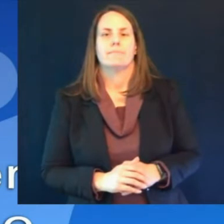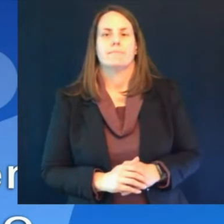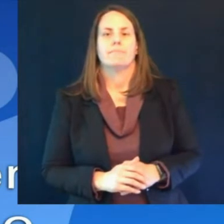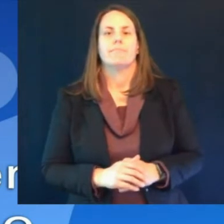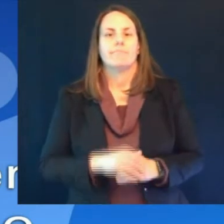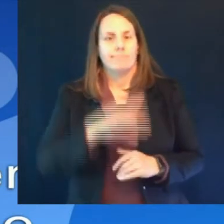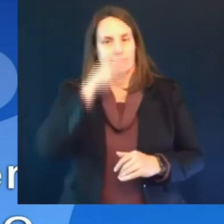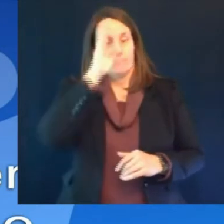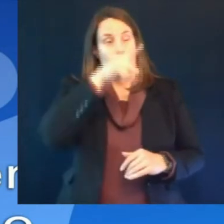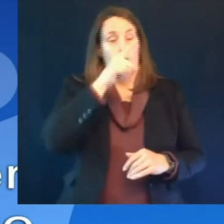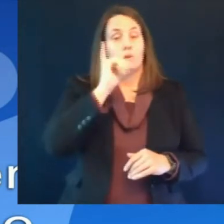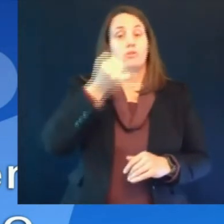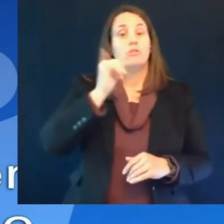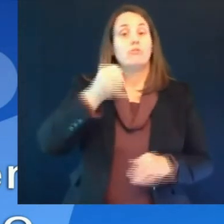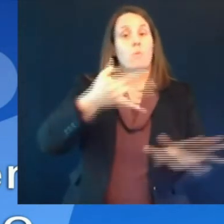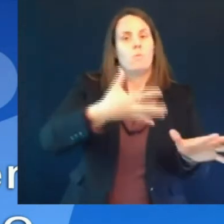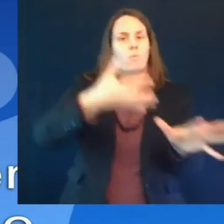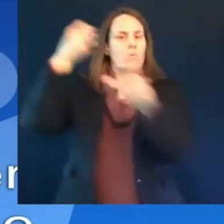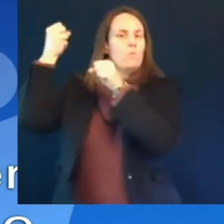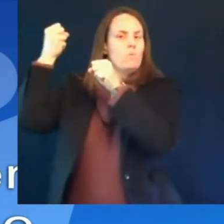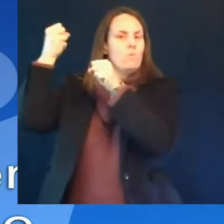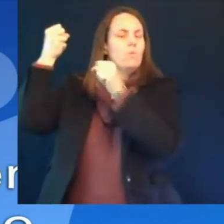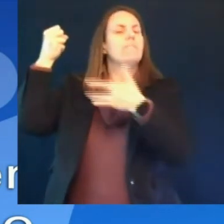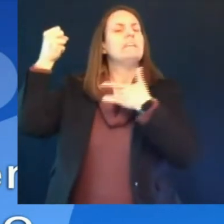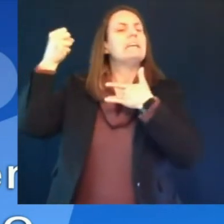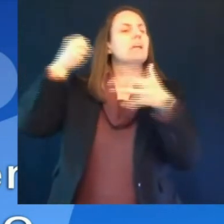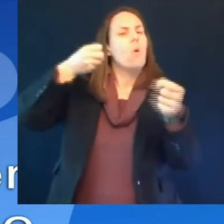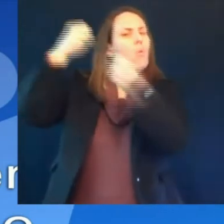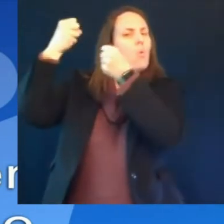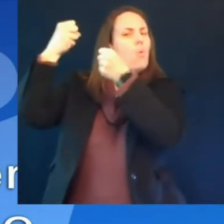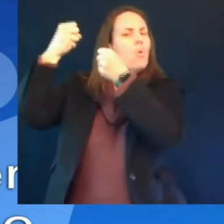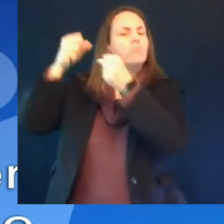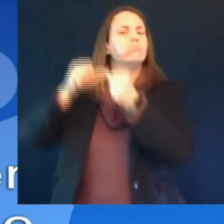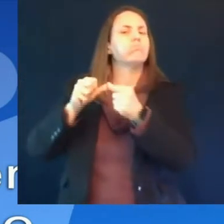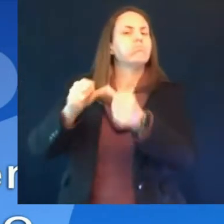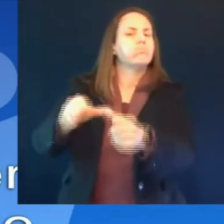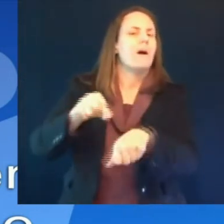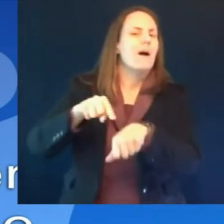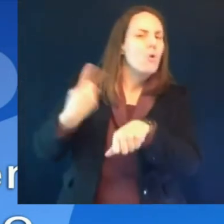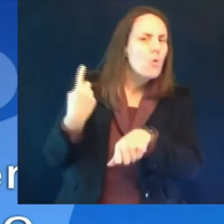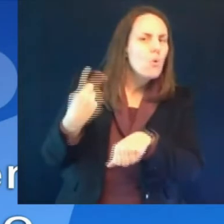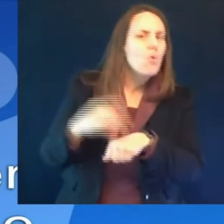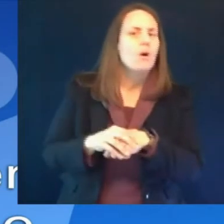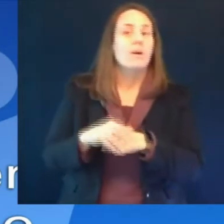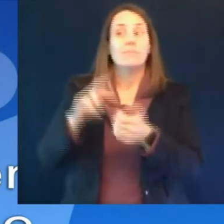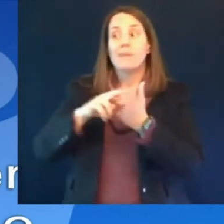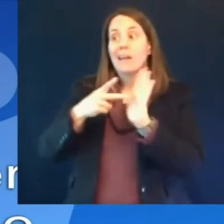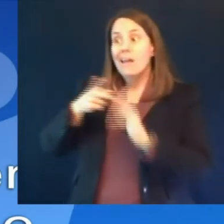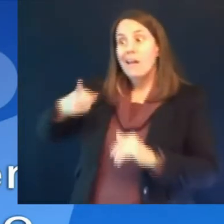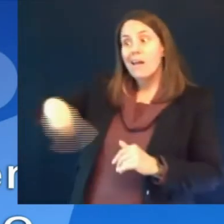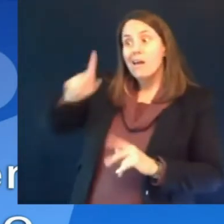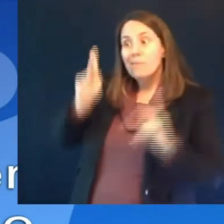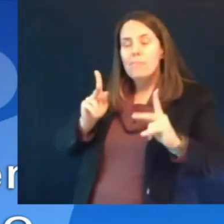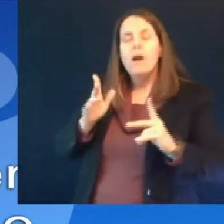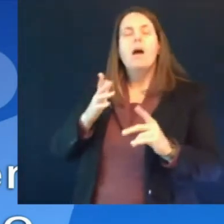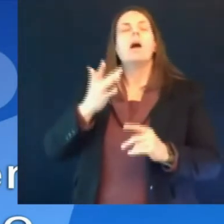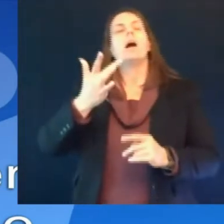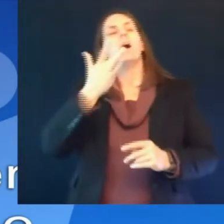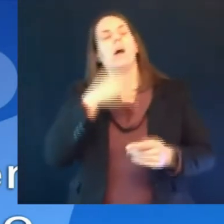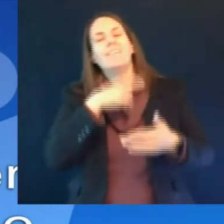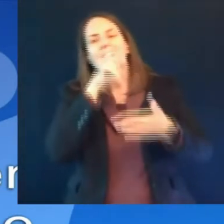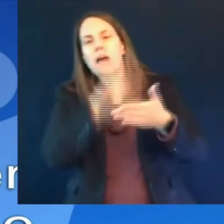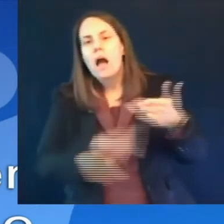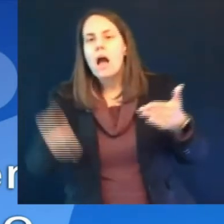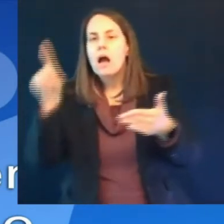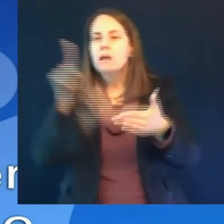we're going to put it on the shelf the inconvenience of rescheduling and canceling you know clinics do you see this hampering vaccine efforts in the future or